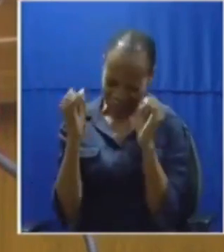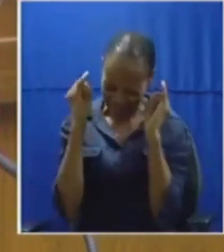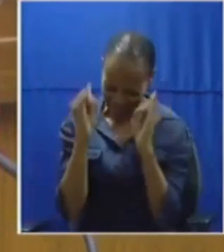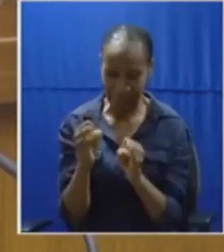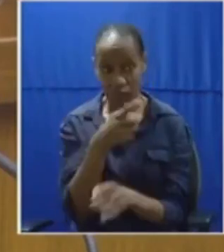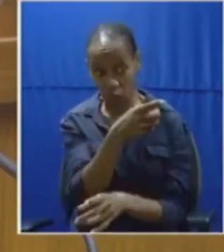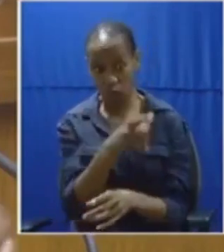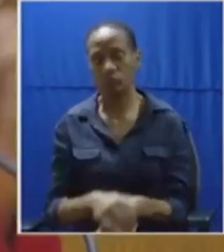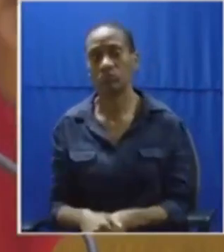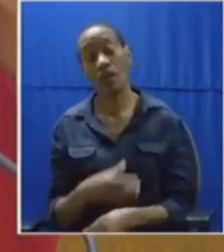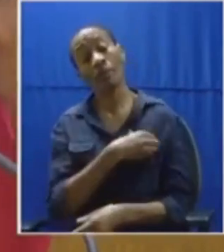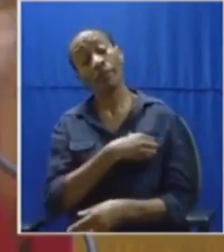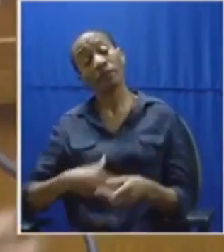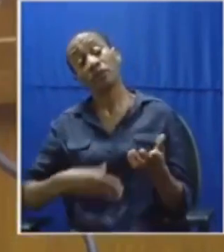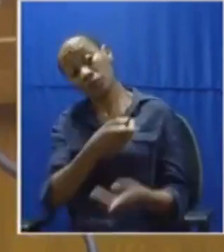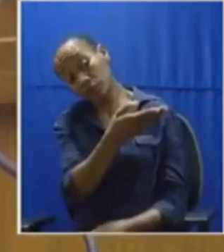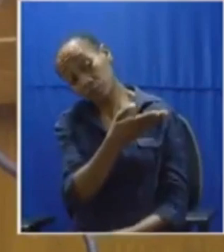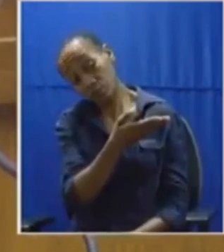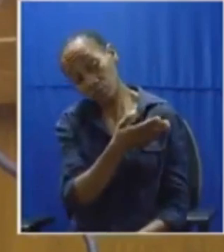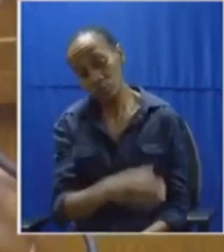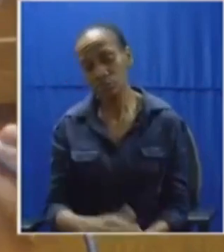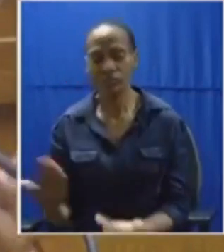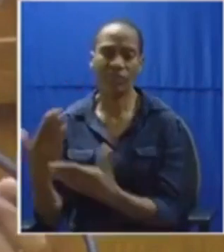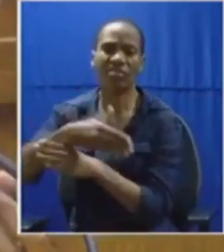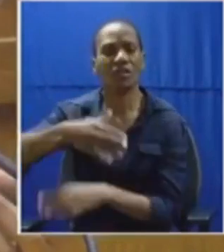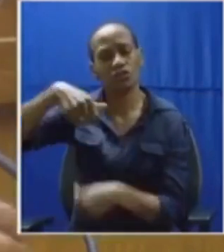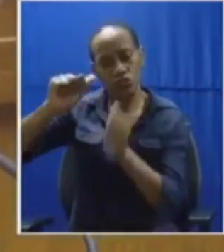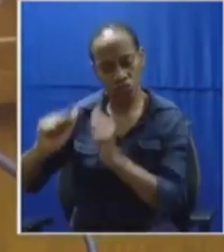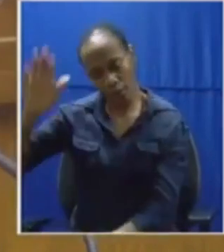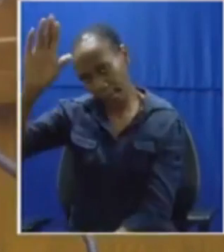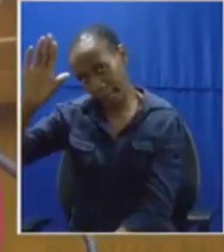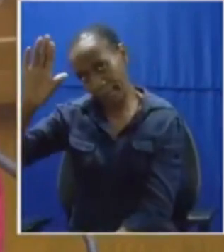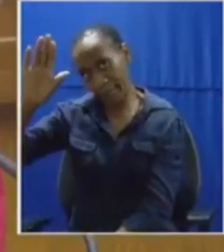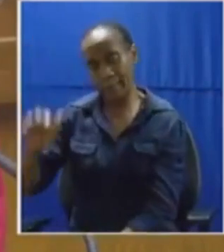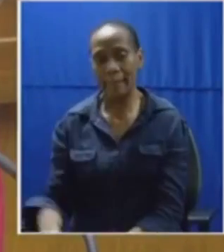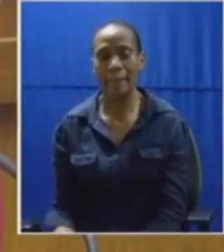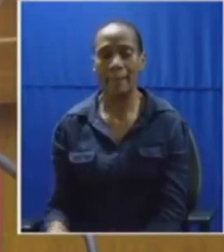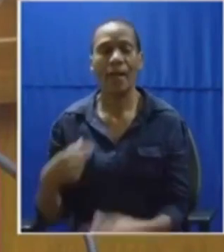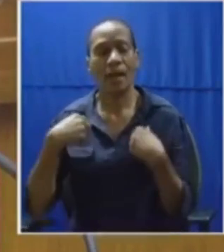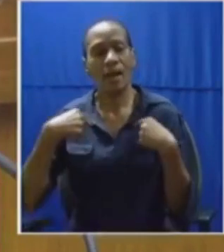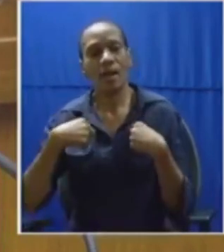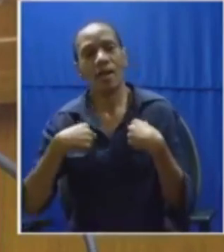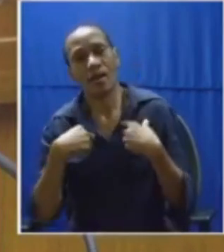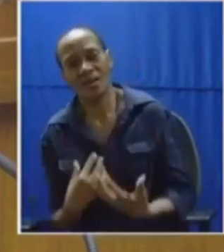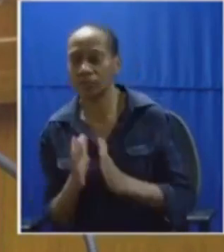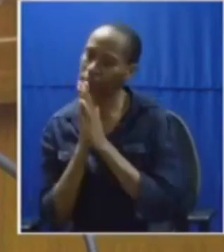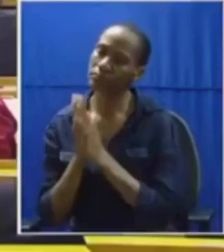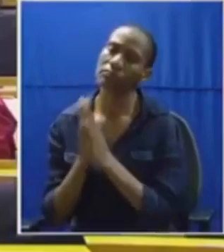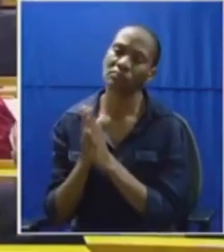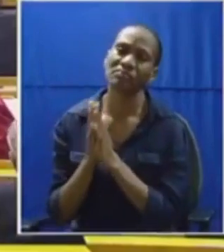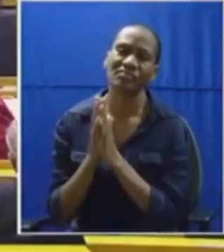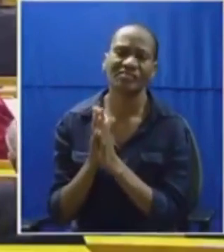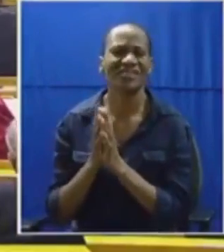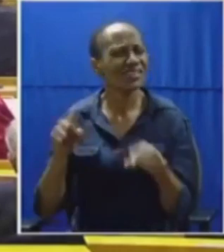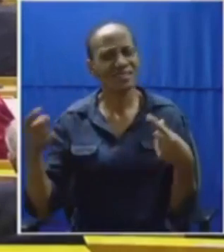President, you should be honest. really appeal that we may not